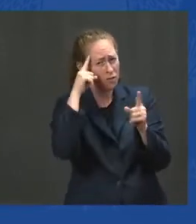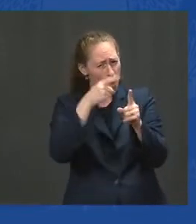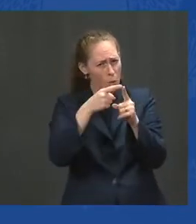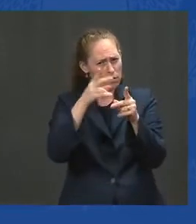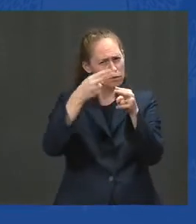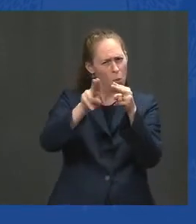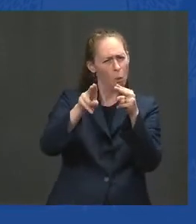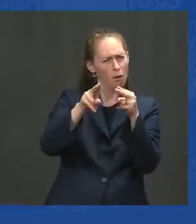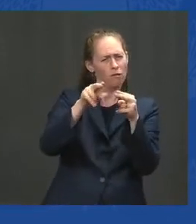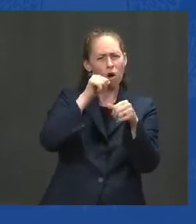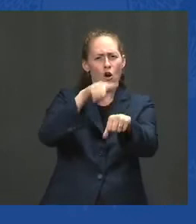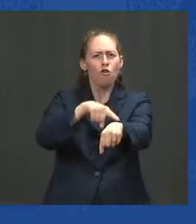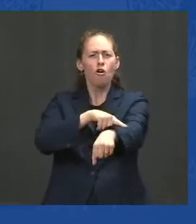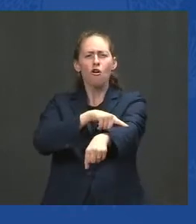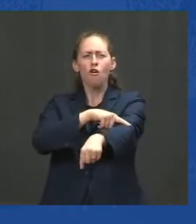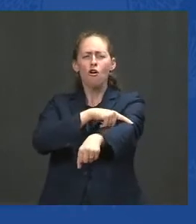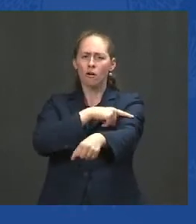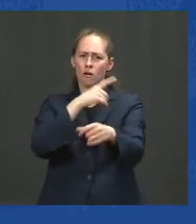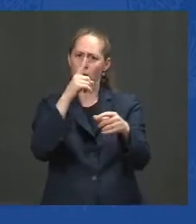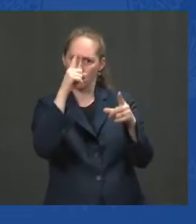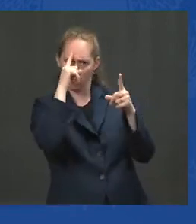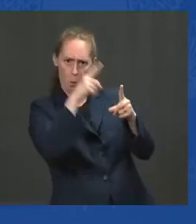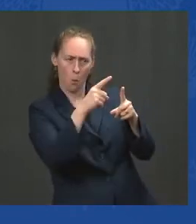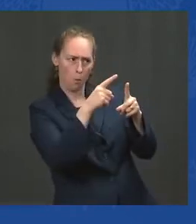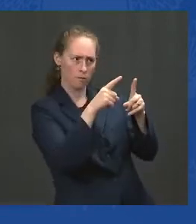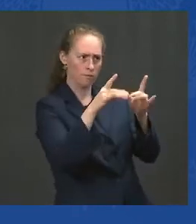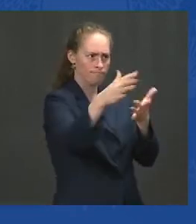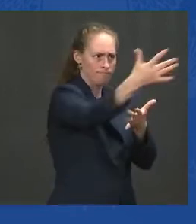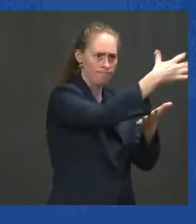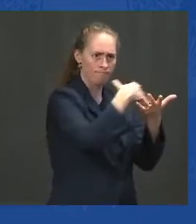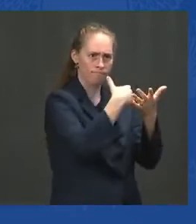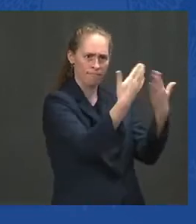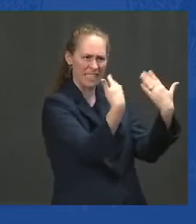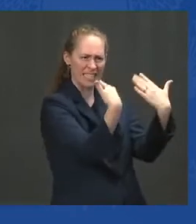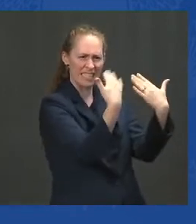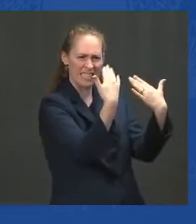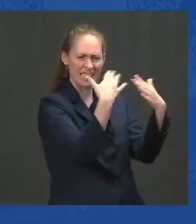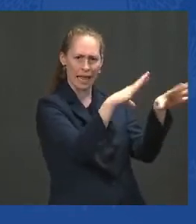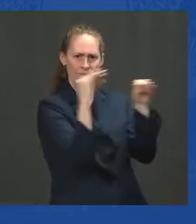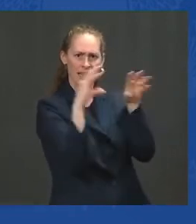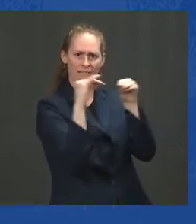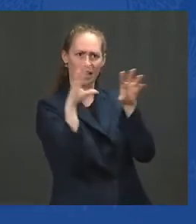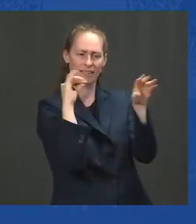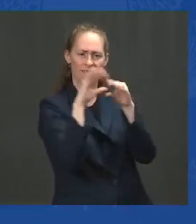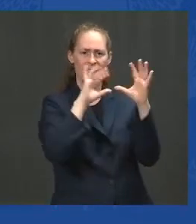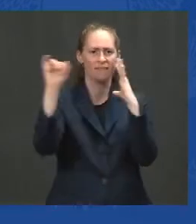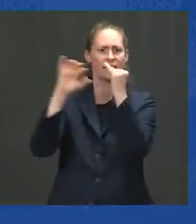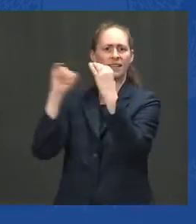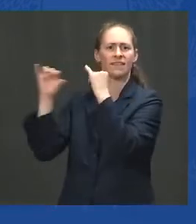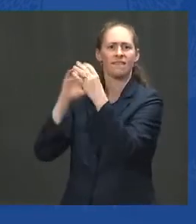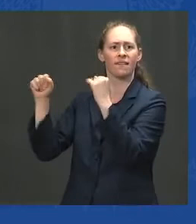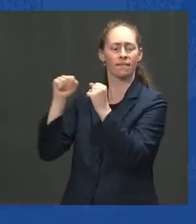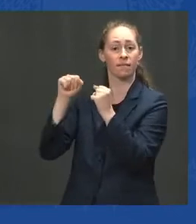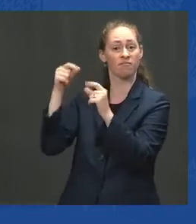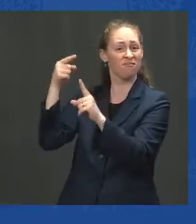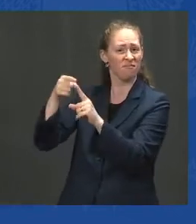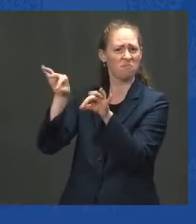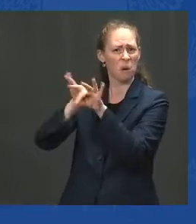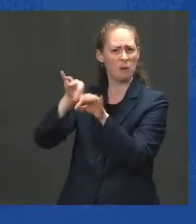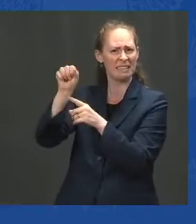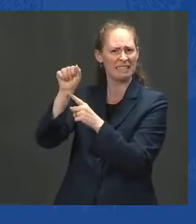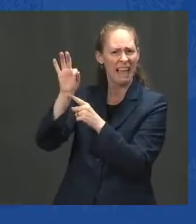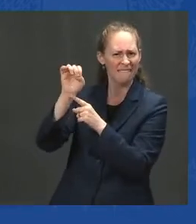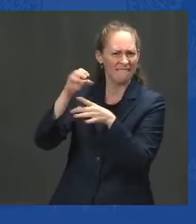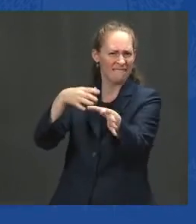scope, and focused in its objectives. Get our people and our allies as safely as quickly as possible.